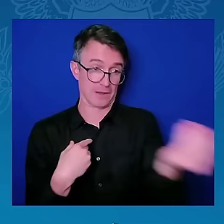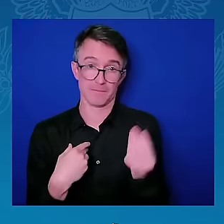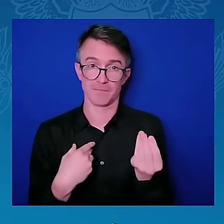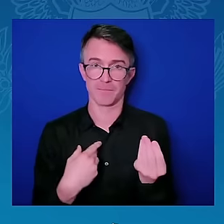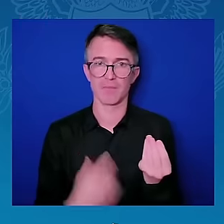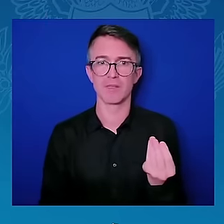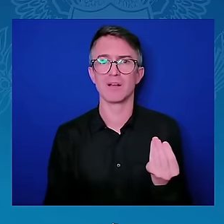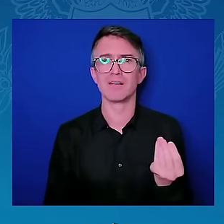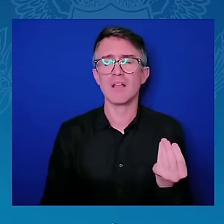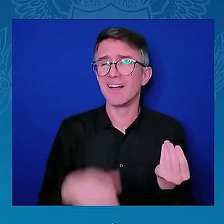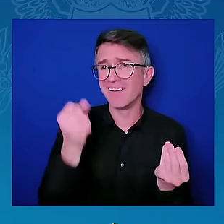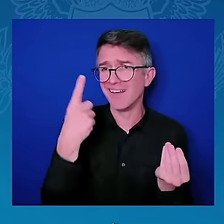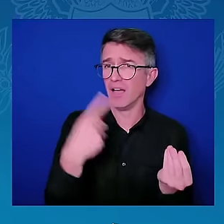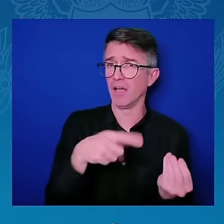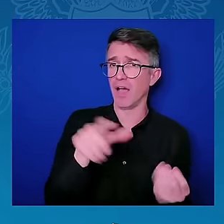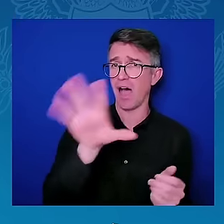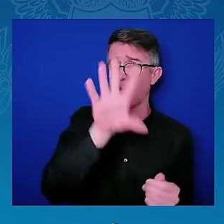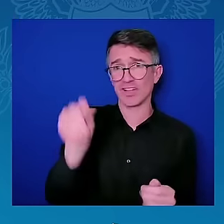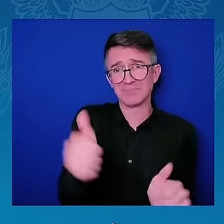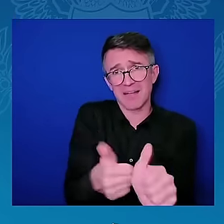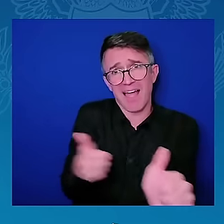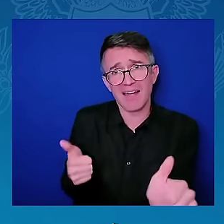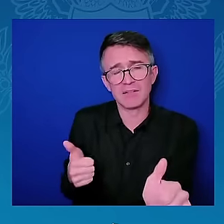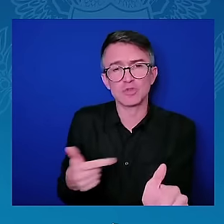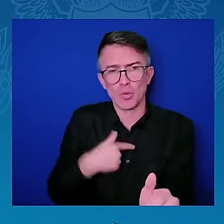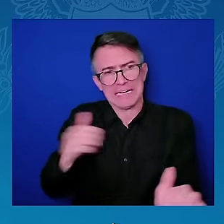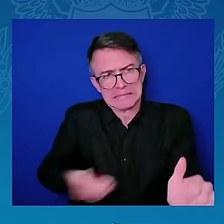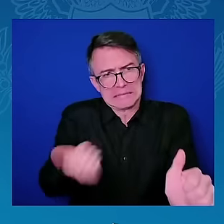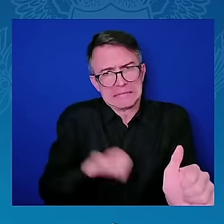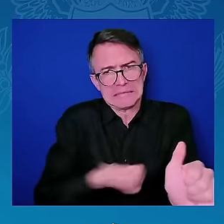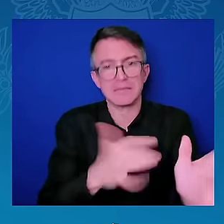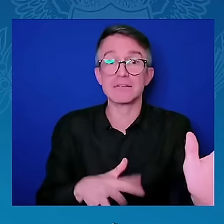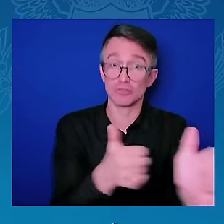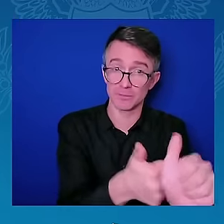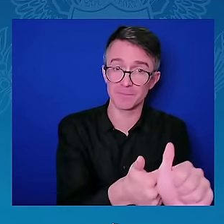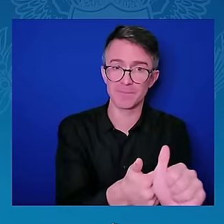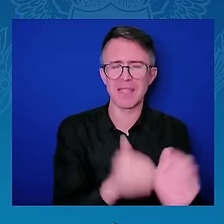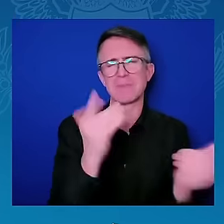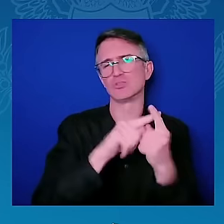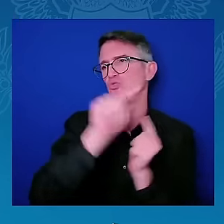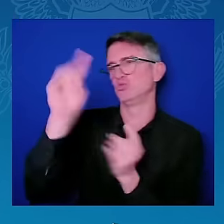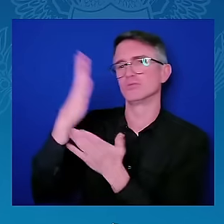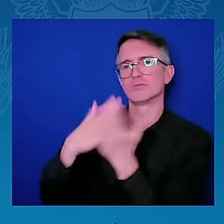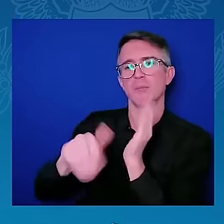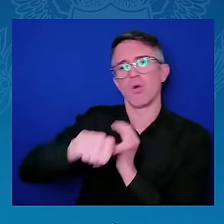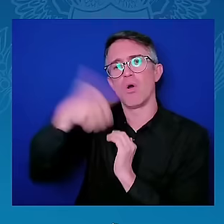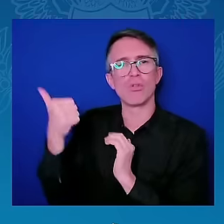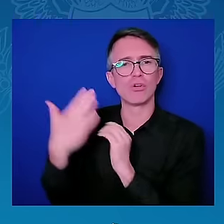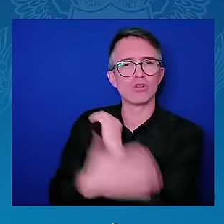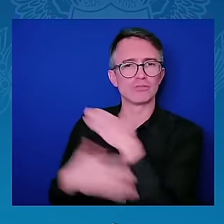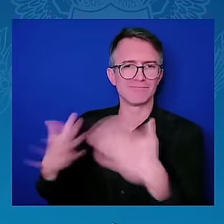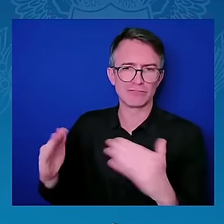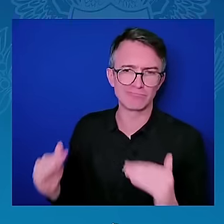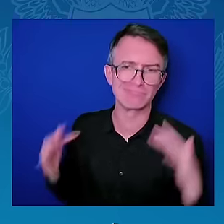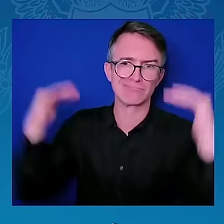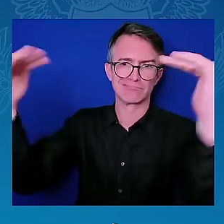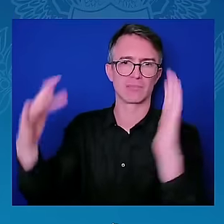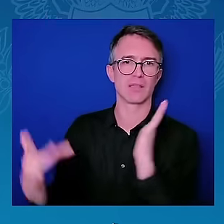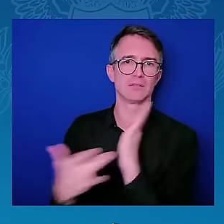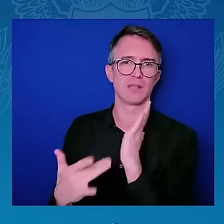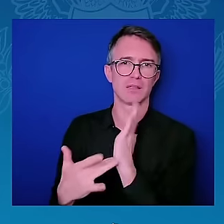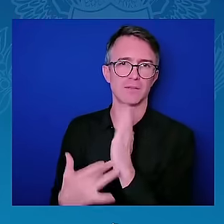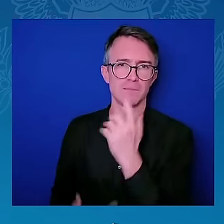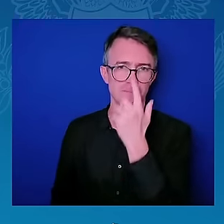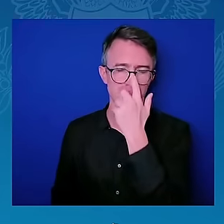young population is tech hungry. That young population, we have the opportunity to shape it